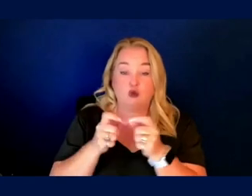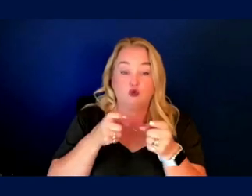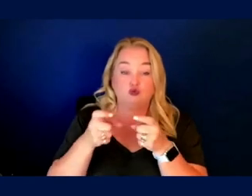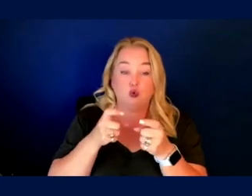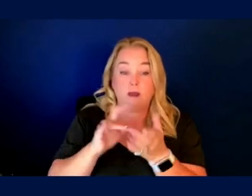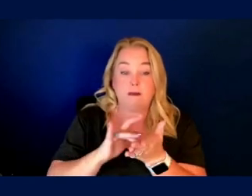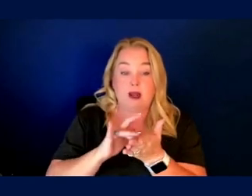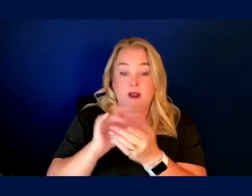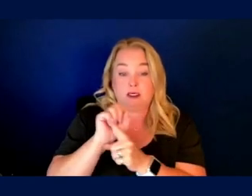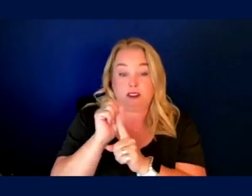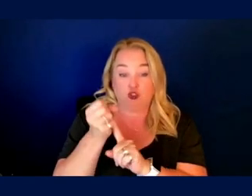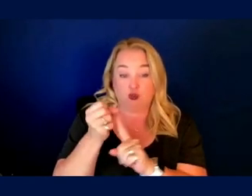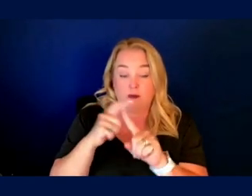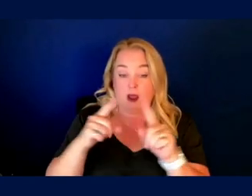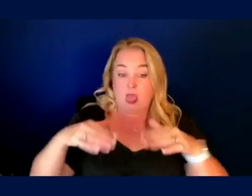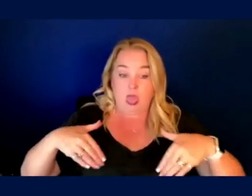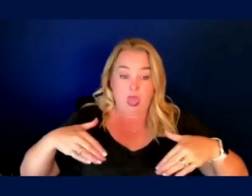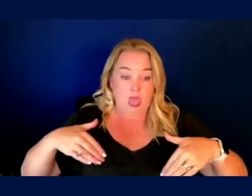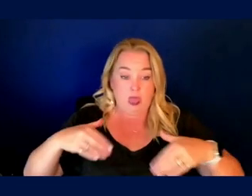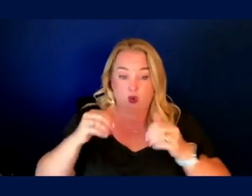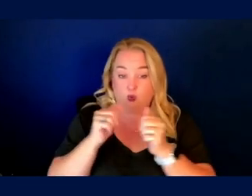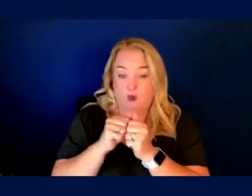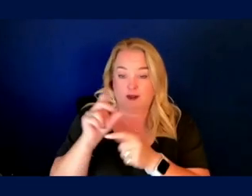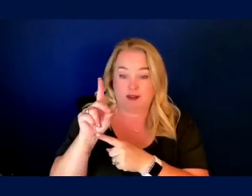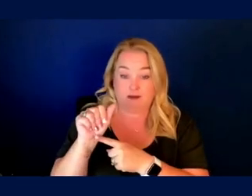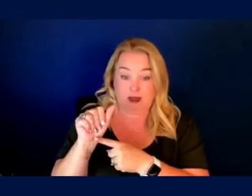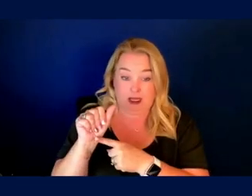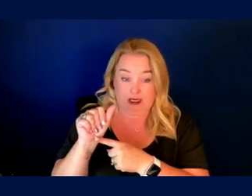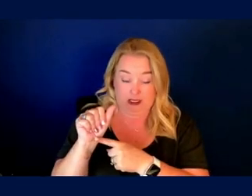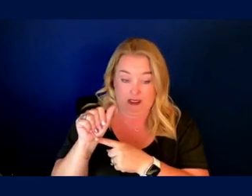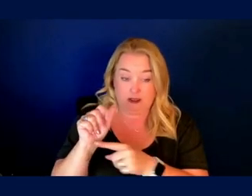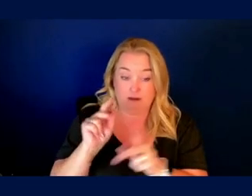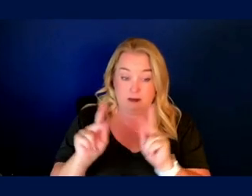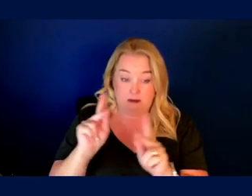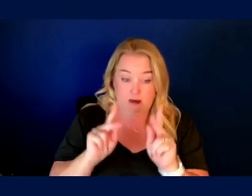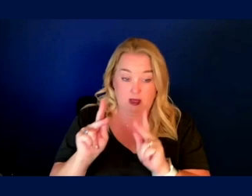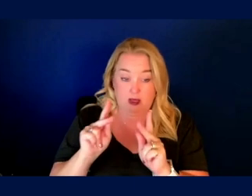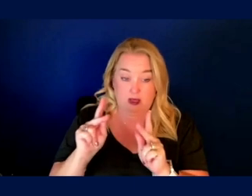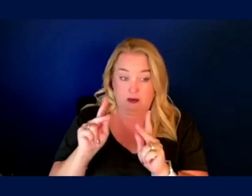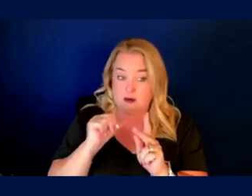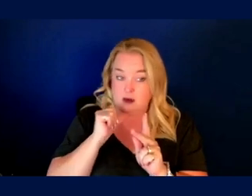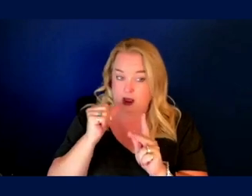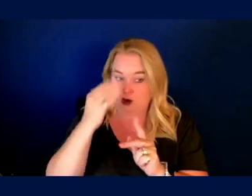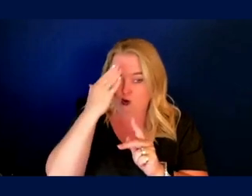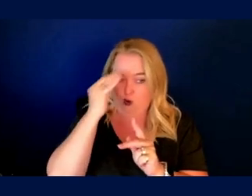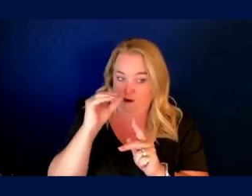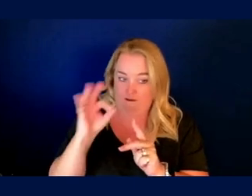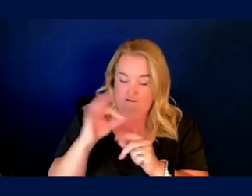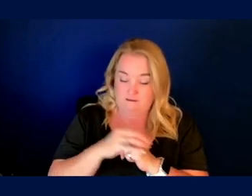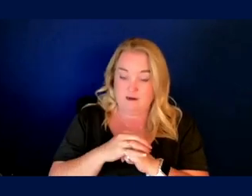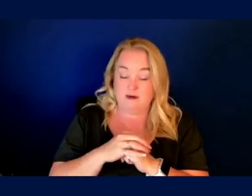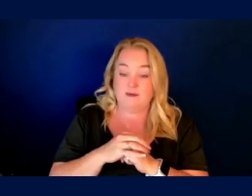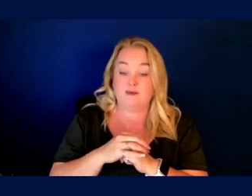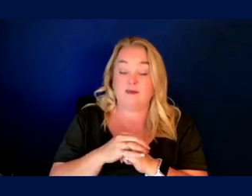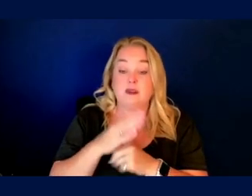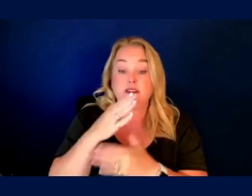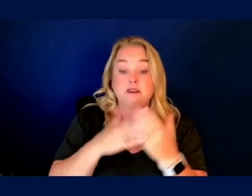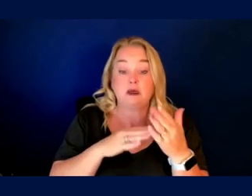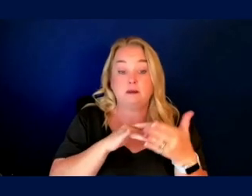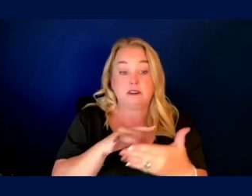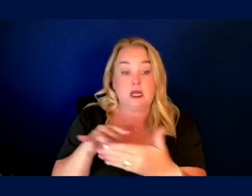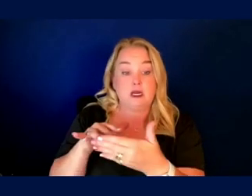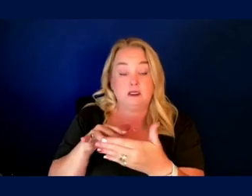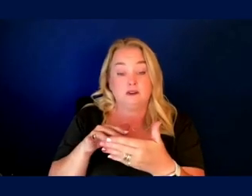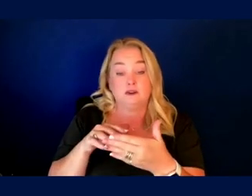it has not yet flown people with overt disabilities, at least that we know of. Centrifuge studies conducted